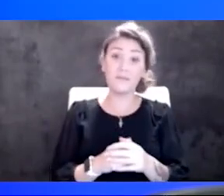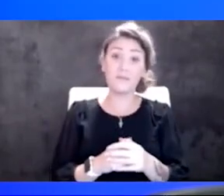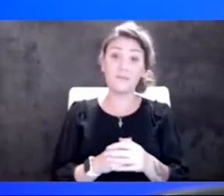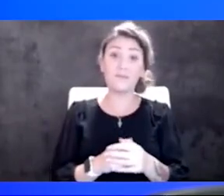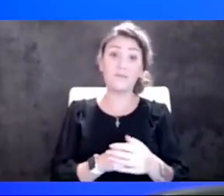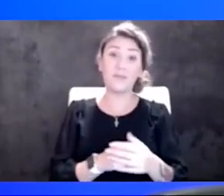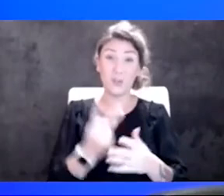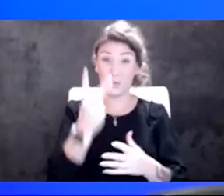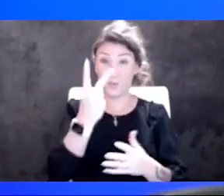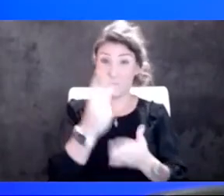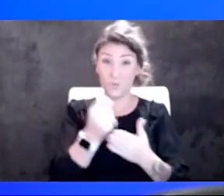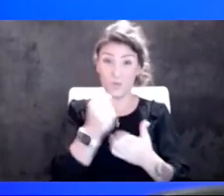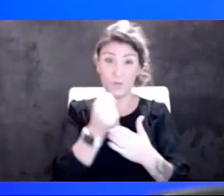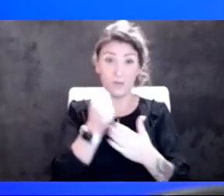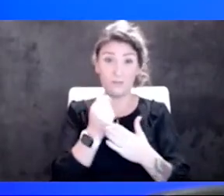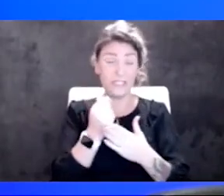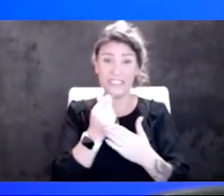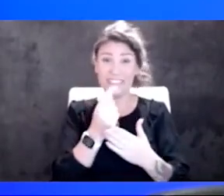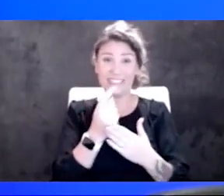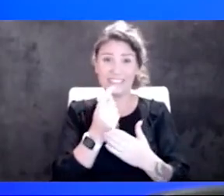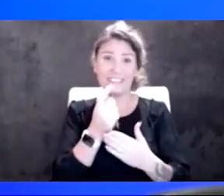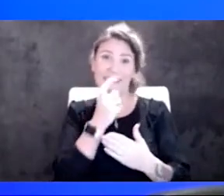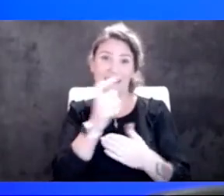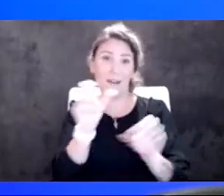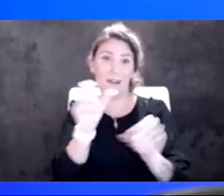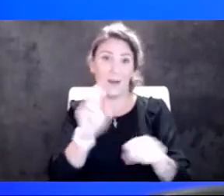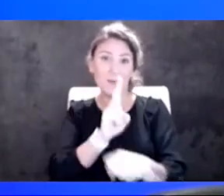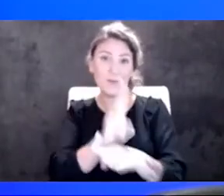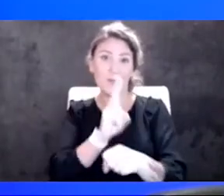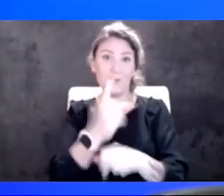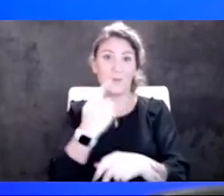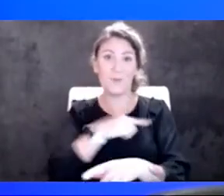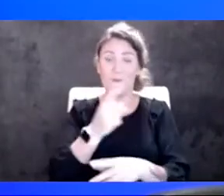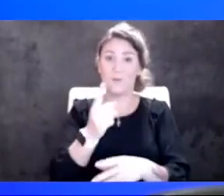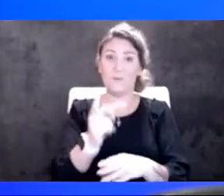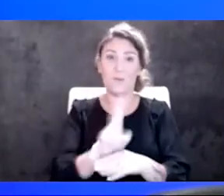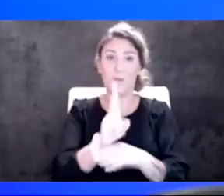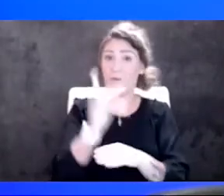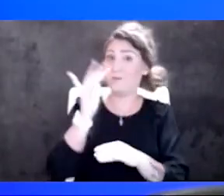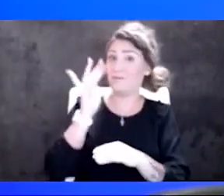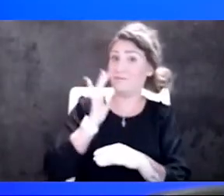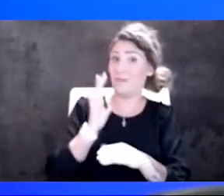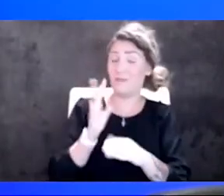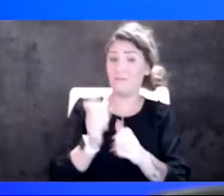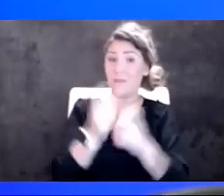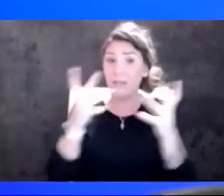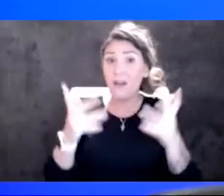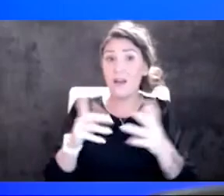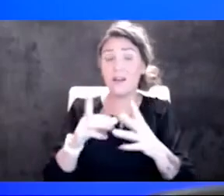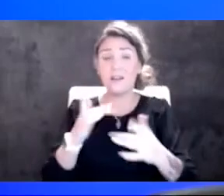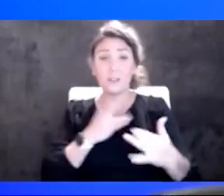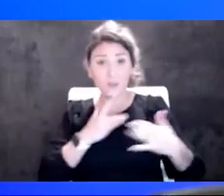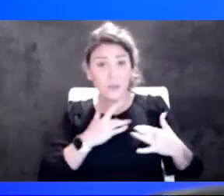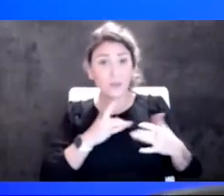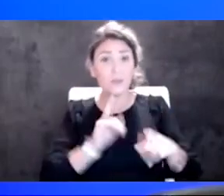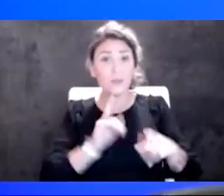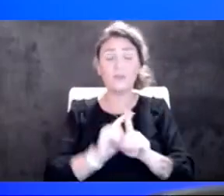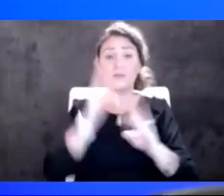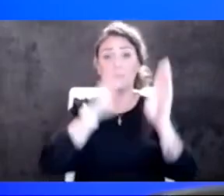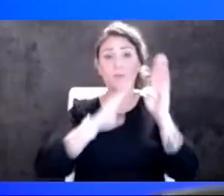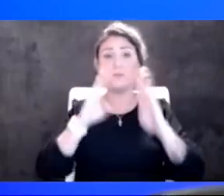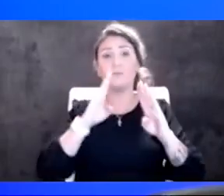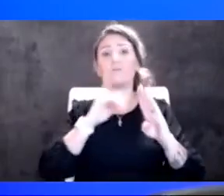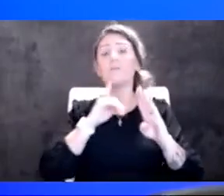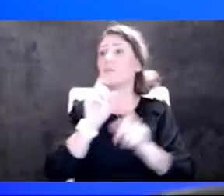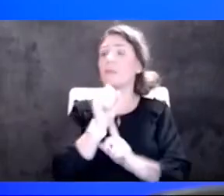that we've been using quite a bit. So, you know, there's a concern there. And I also worry, you know, are we going to end up in a situation